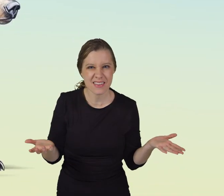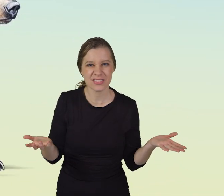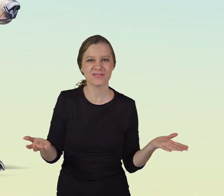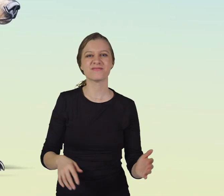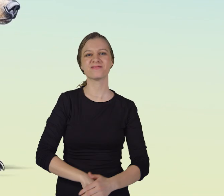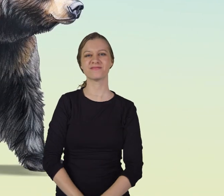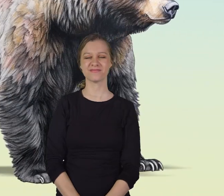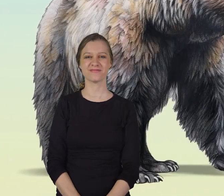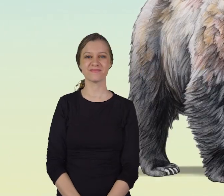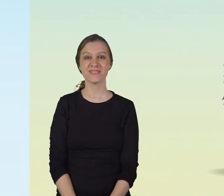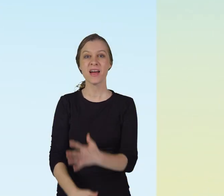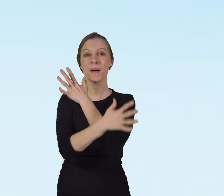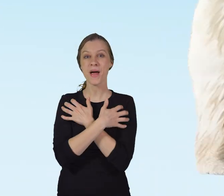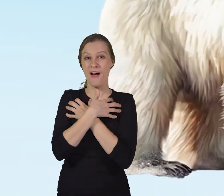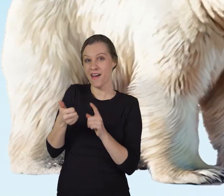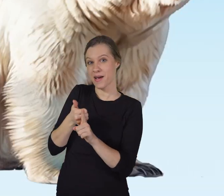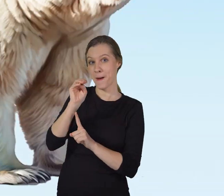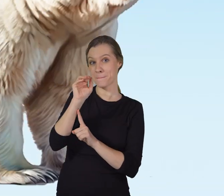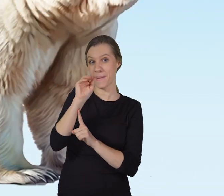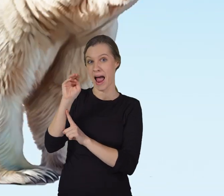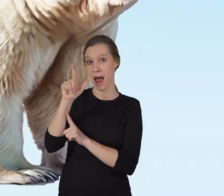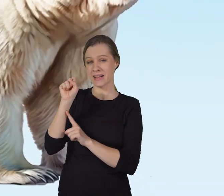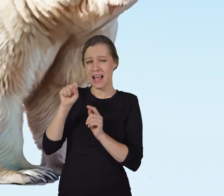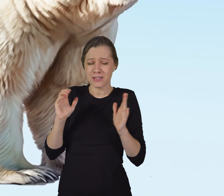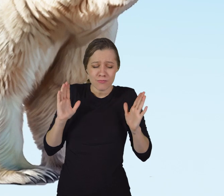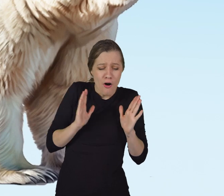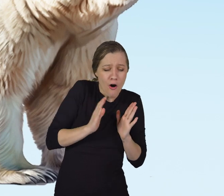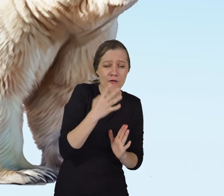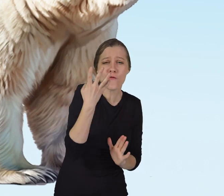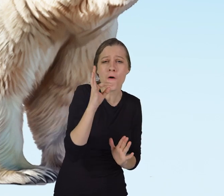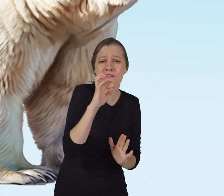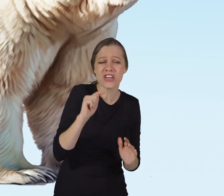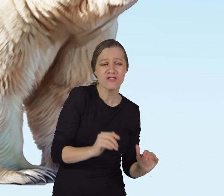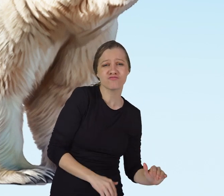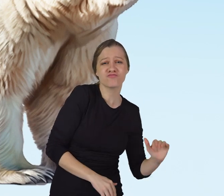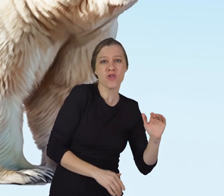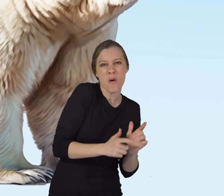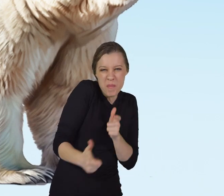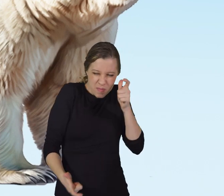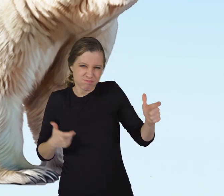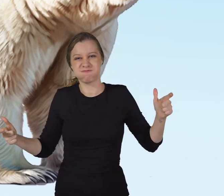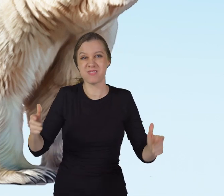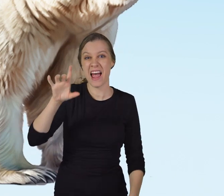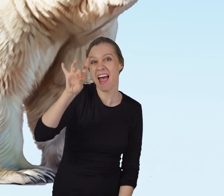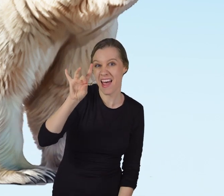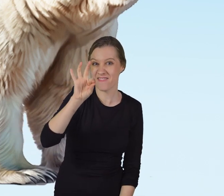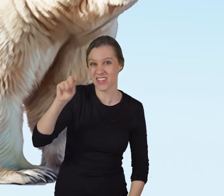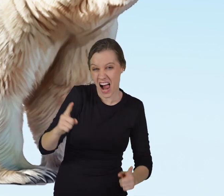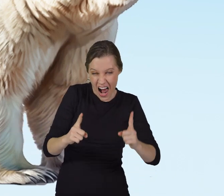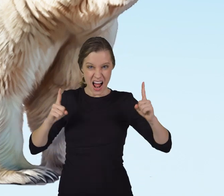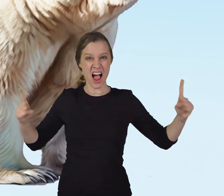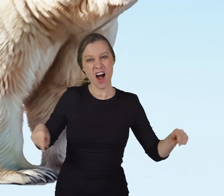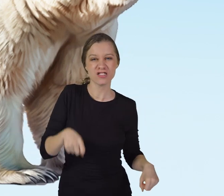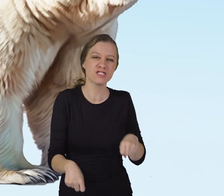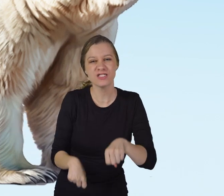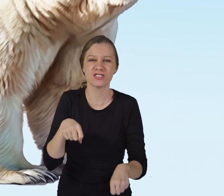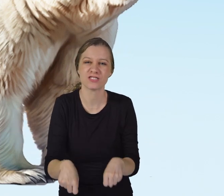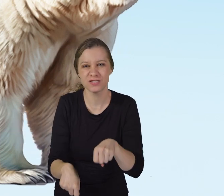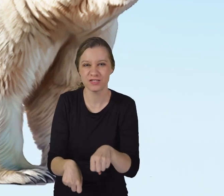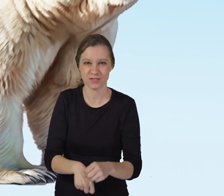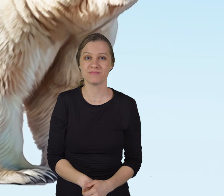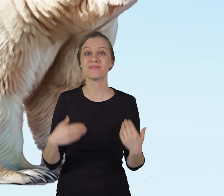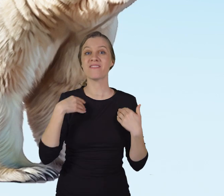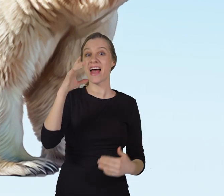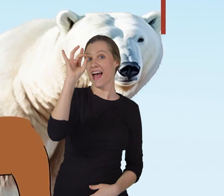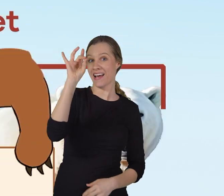a bear? Bears are mammals that can be as small as four feet long or as big as eight feet